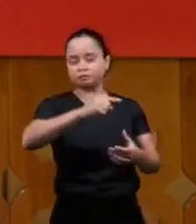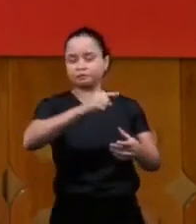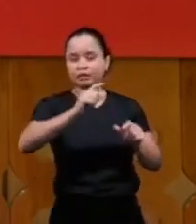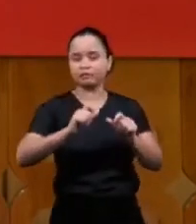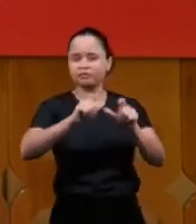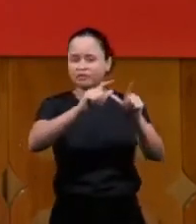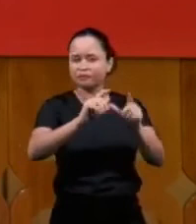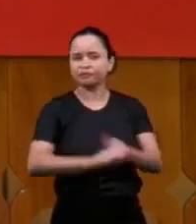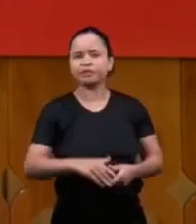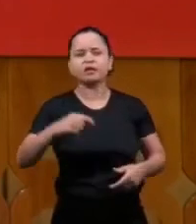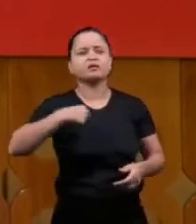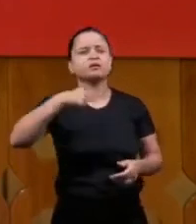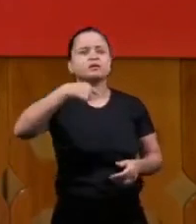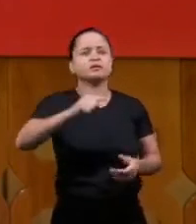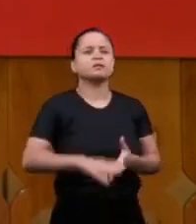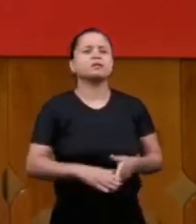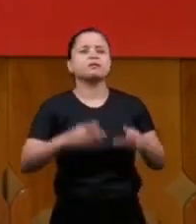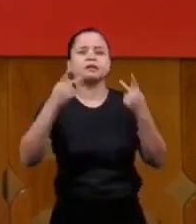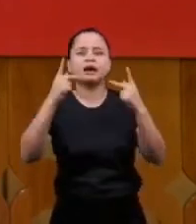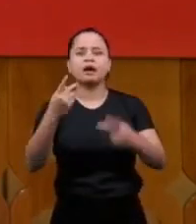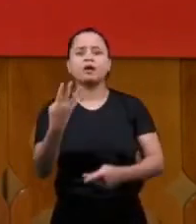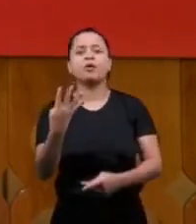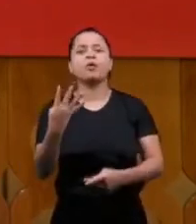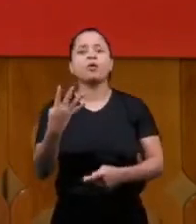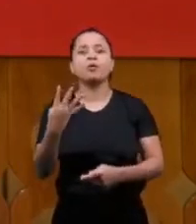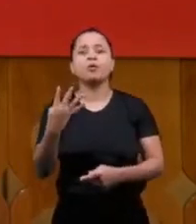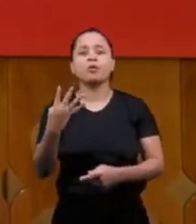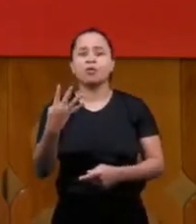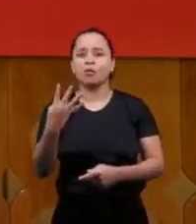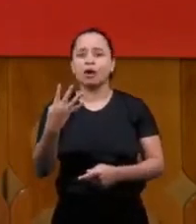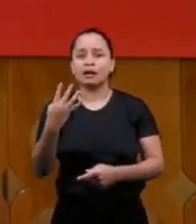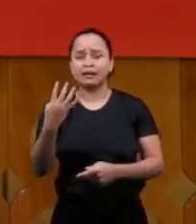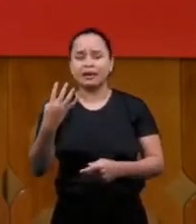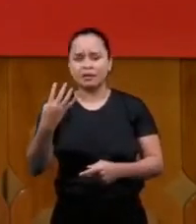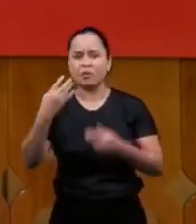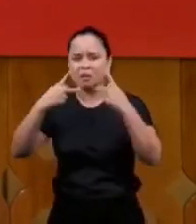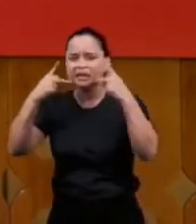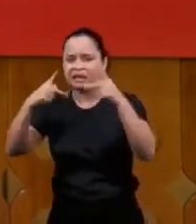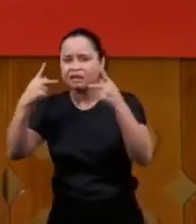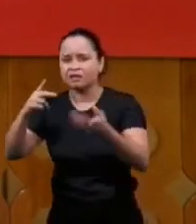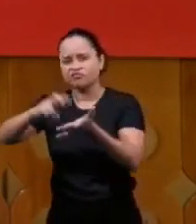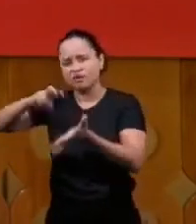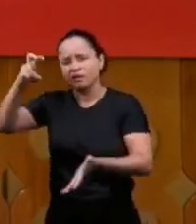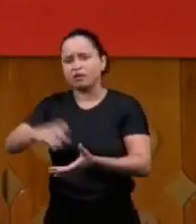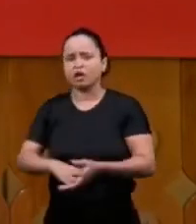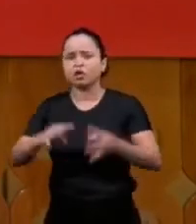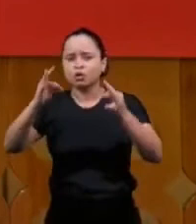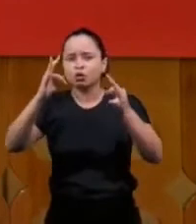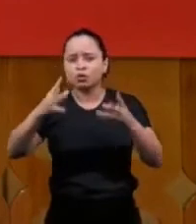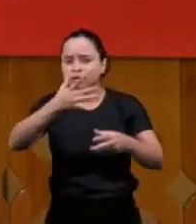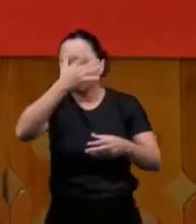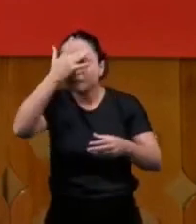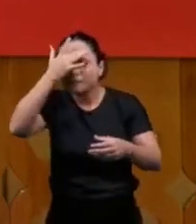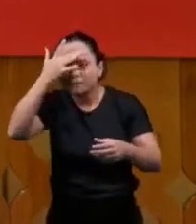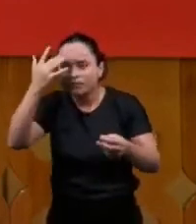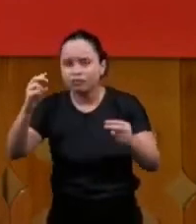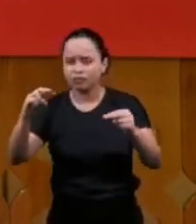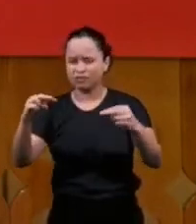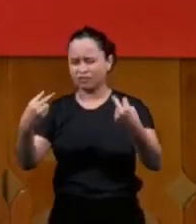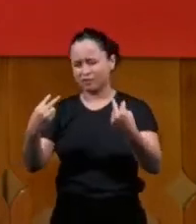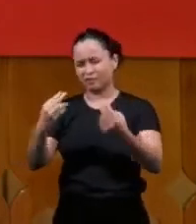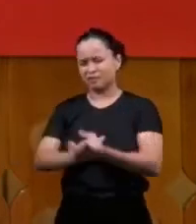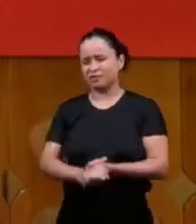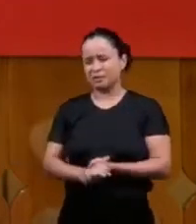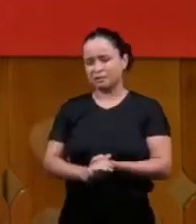and everyone said it was the best message from the morning it was mine everyone complimented me I said glory to God